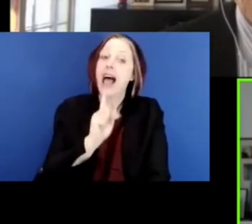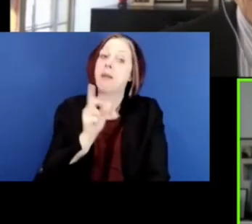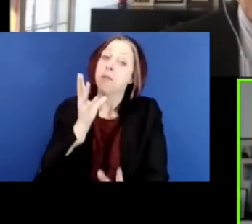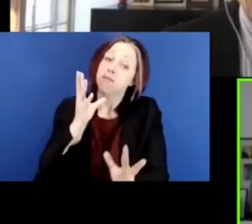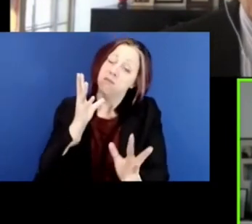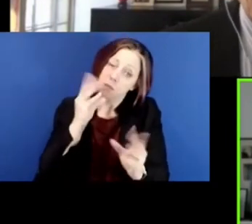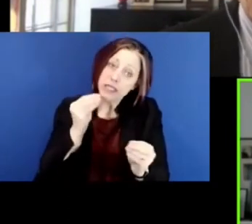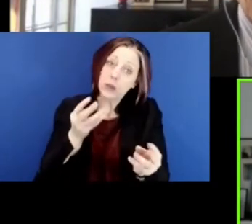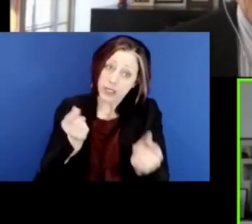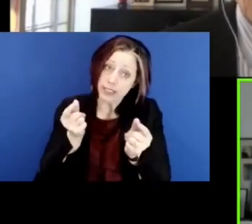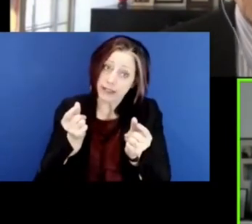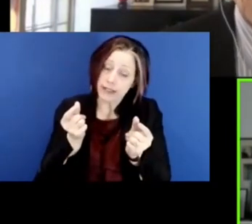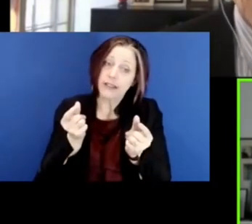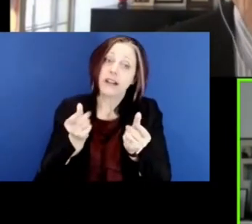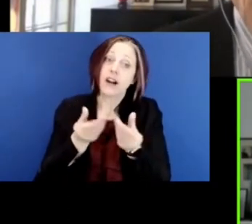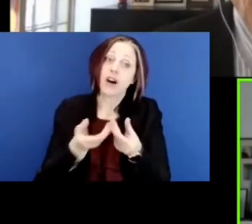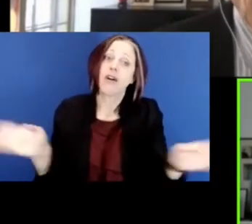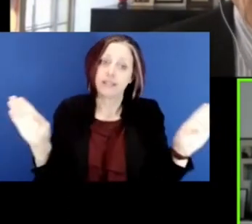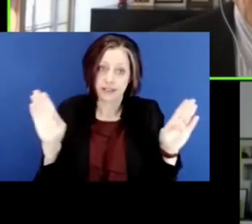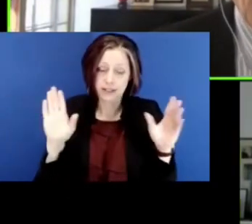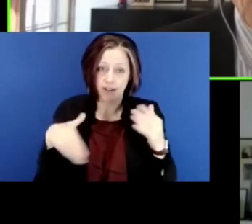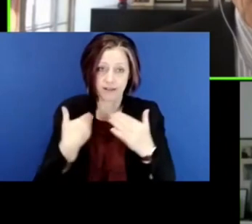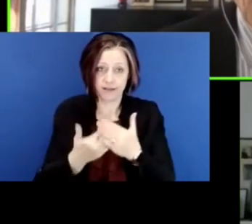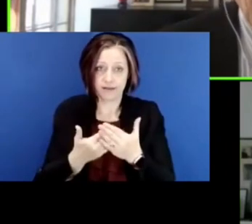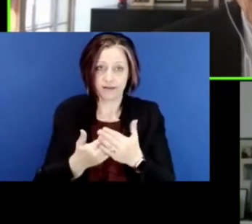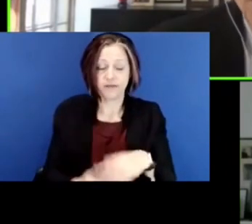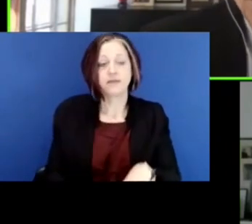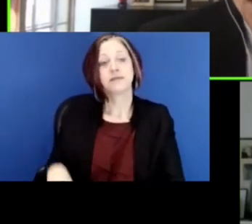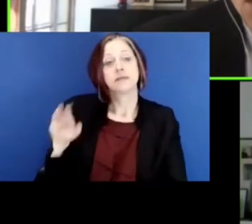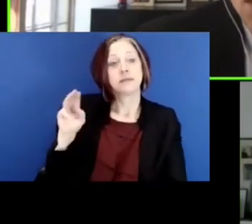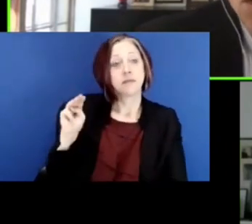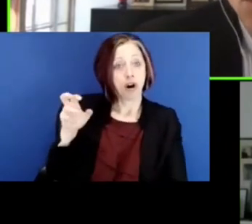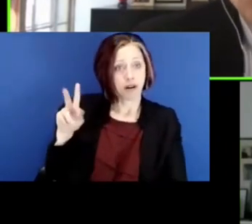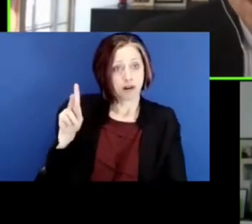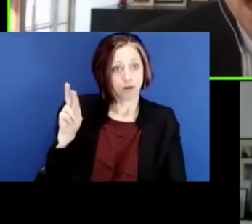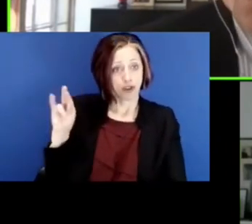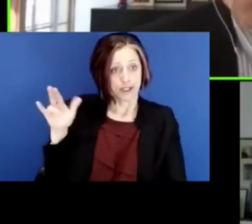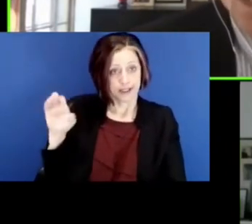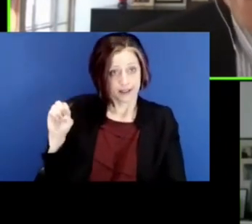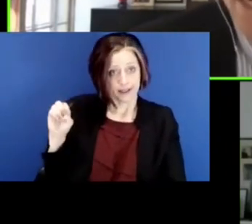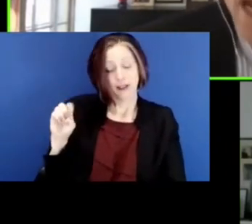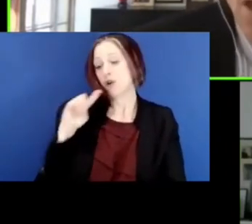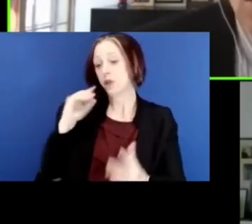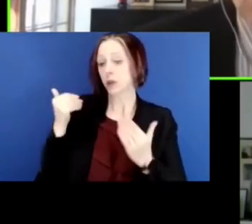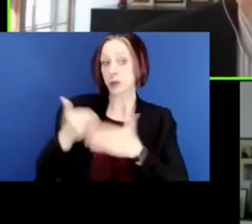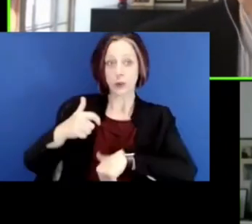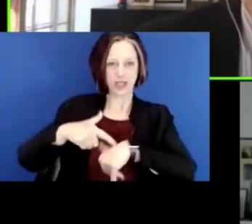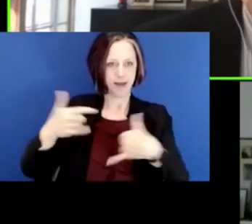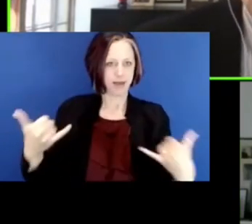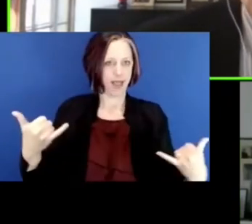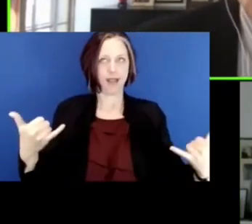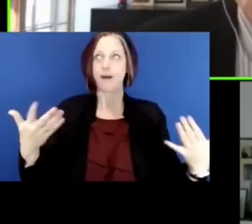across the board. And in this new era right now,